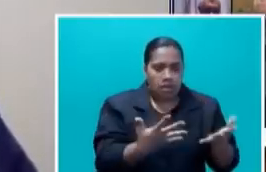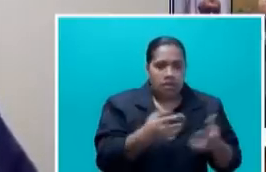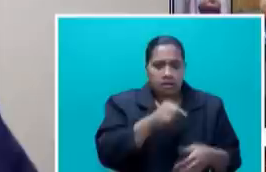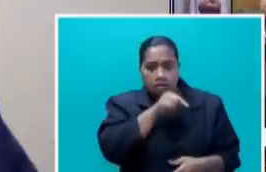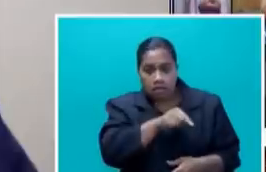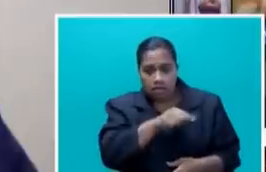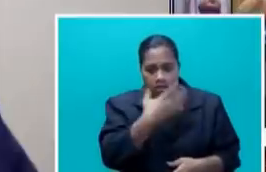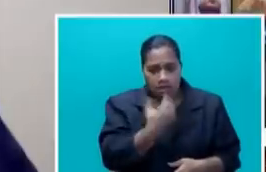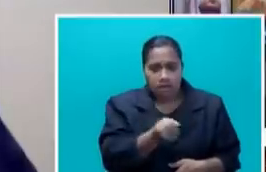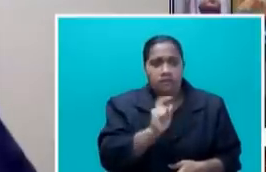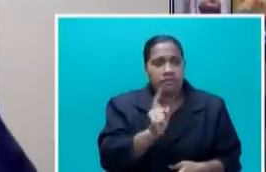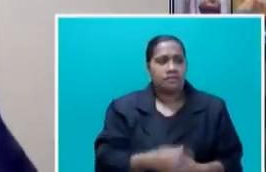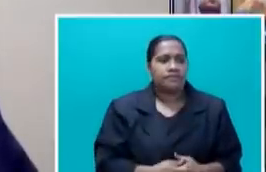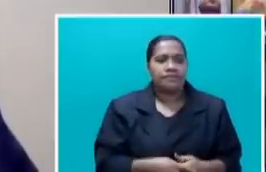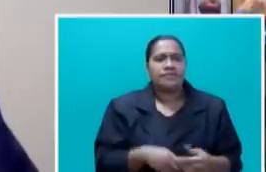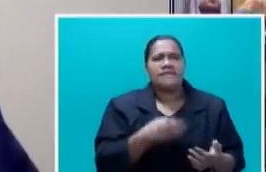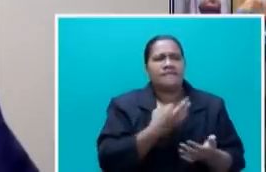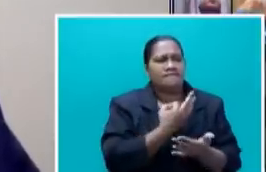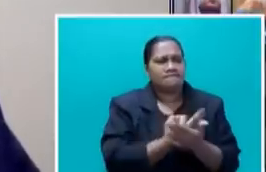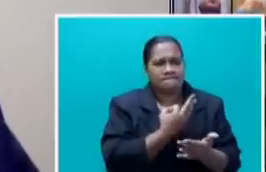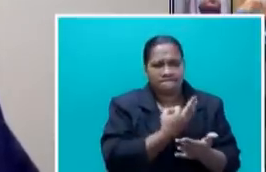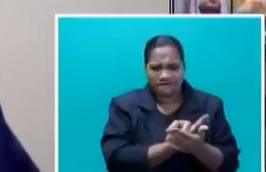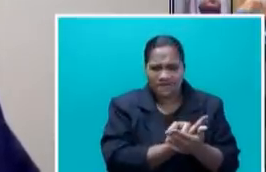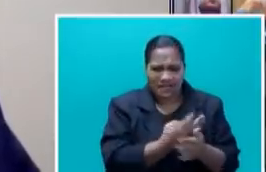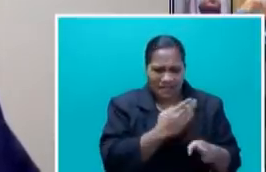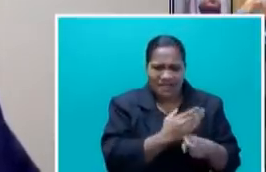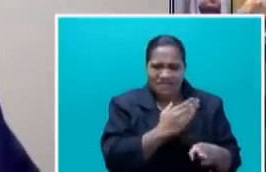owing adverse financial and operational difficulties.